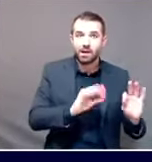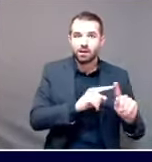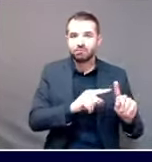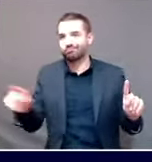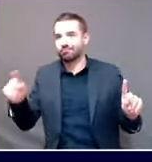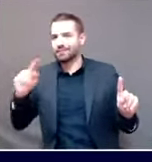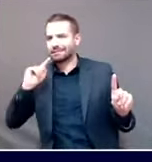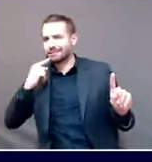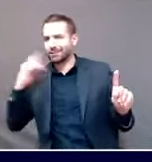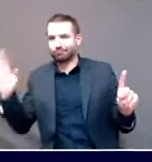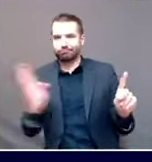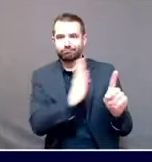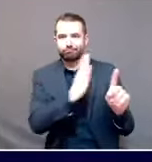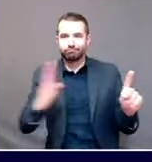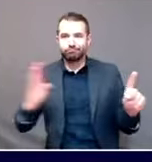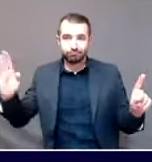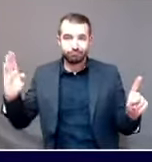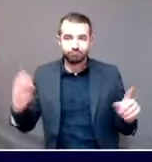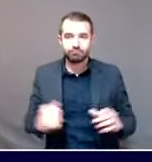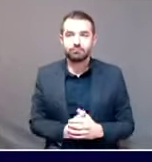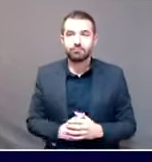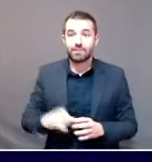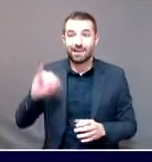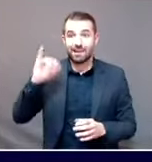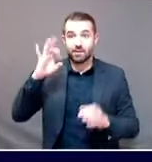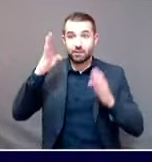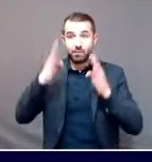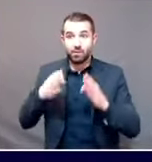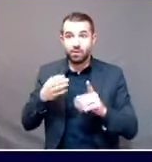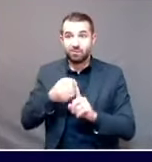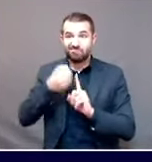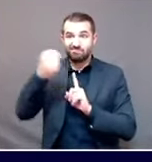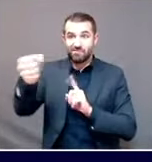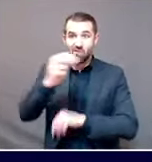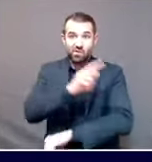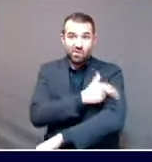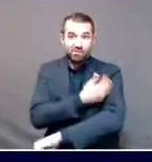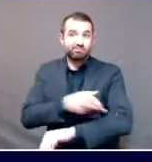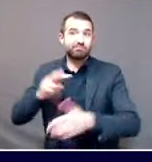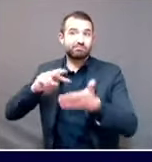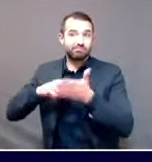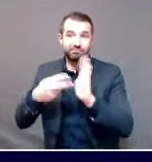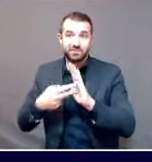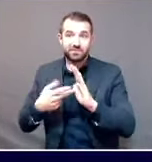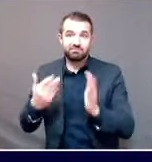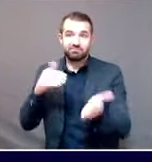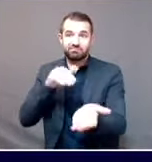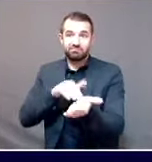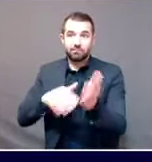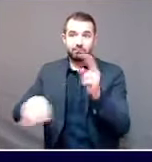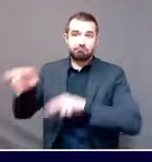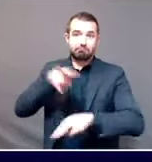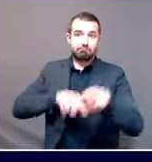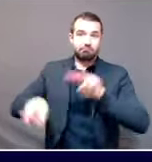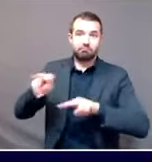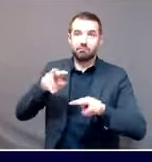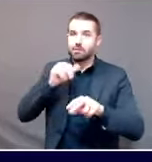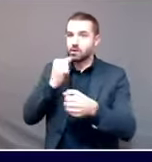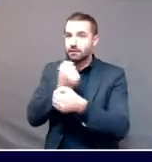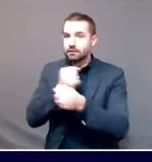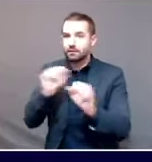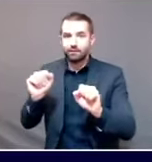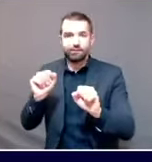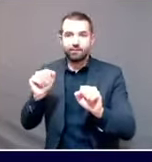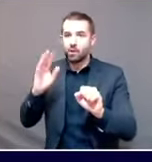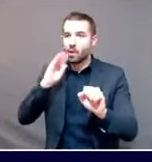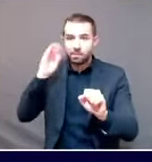a physician in Maine said, you're not good. You're not you're not safe on your own. You need to be somewhere where people are looking